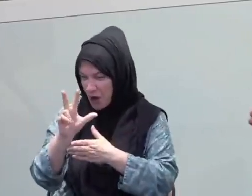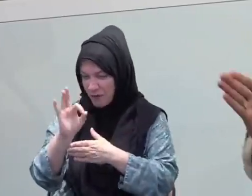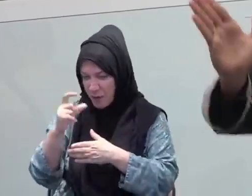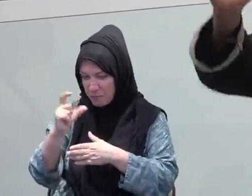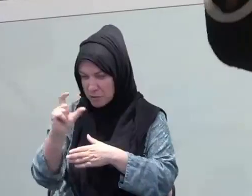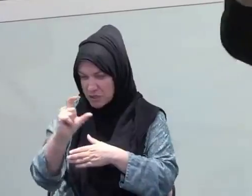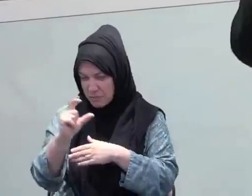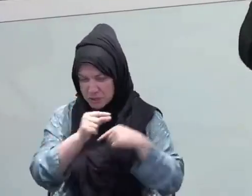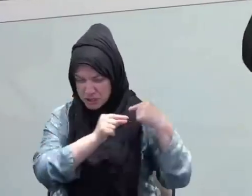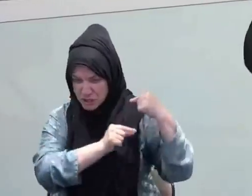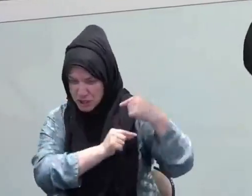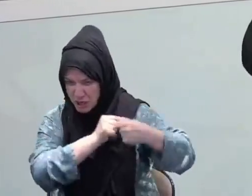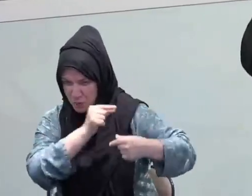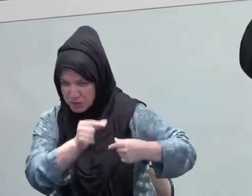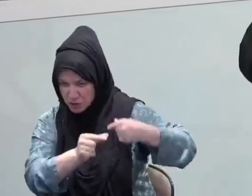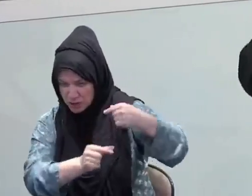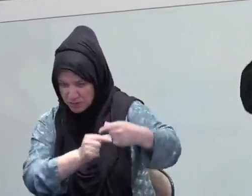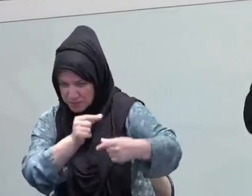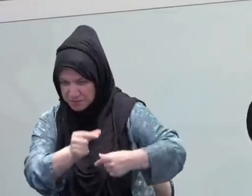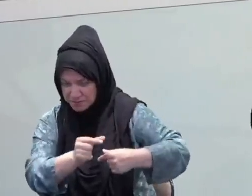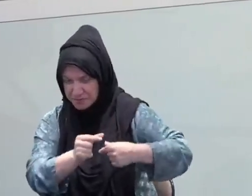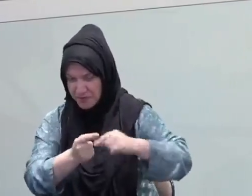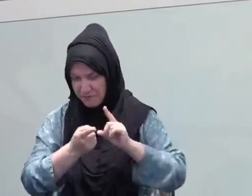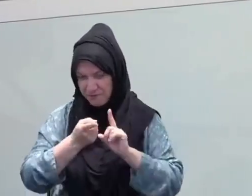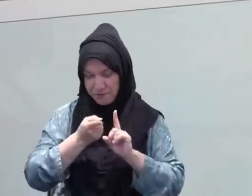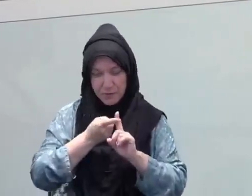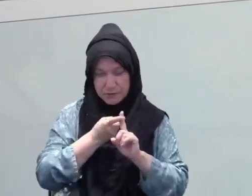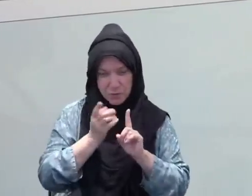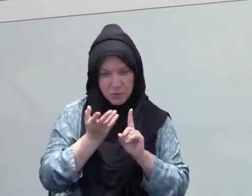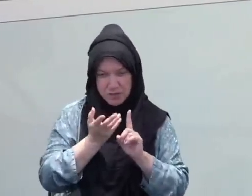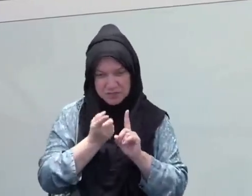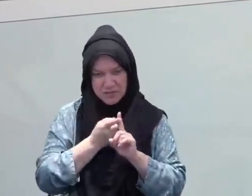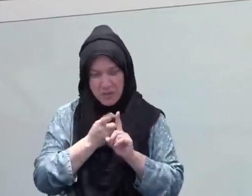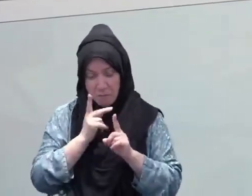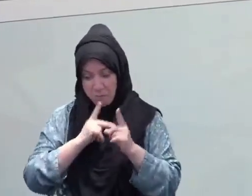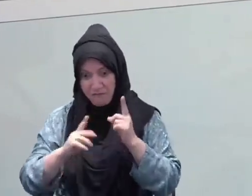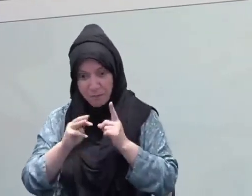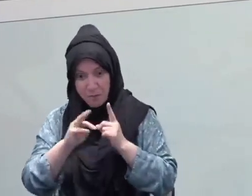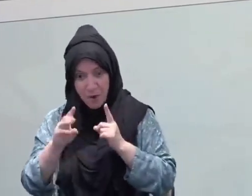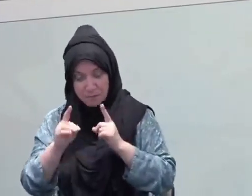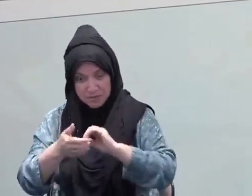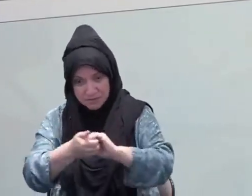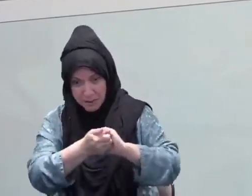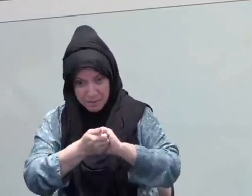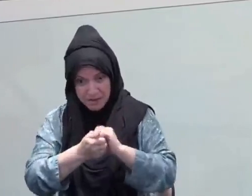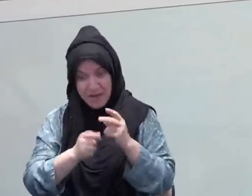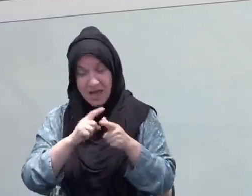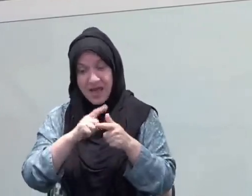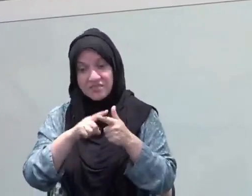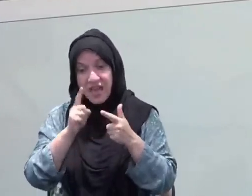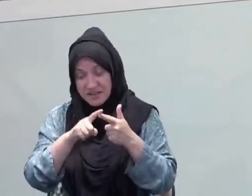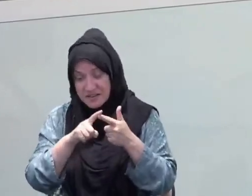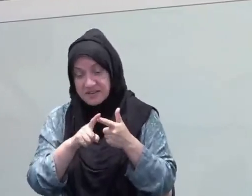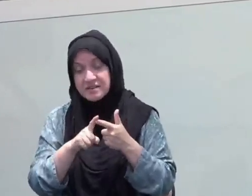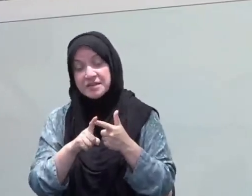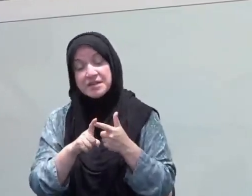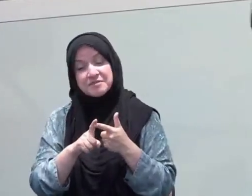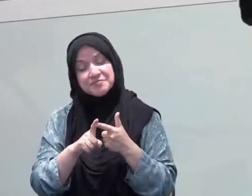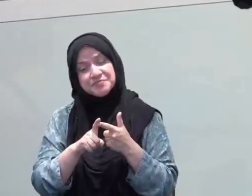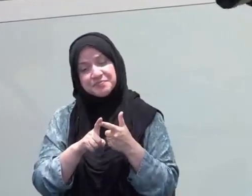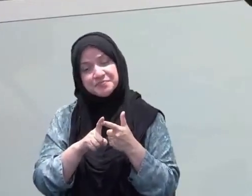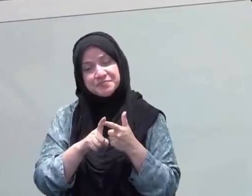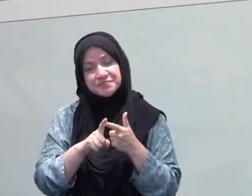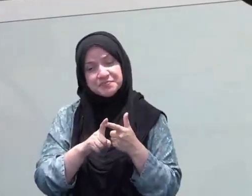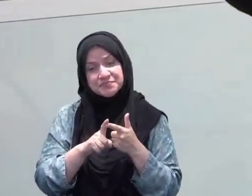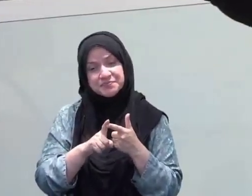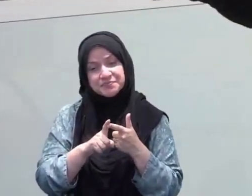created a trajectory for themselves. They charted a trajectory for themselves. Where do I want to end up at the end of the month? And